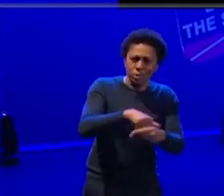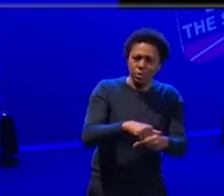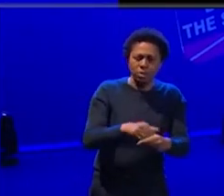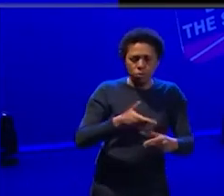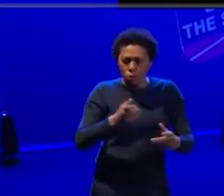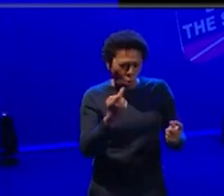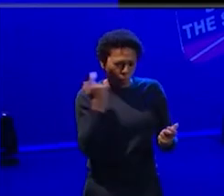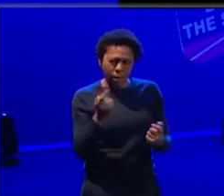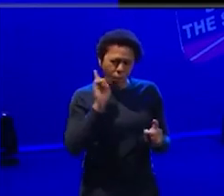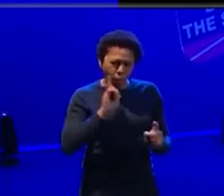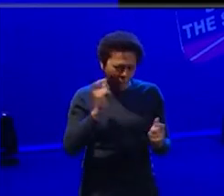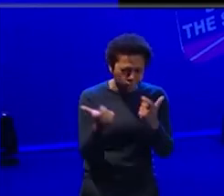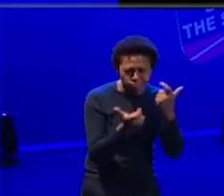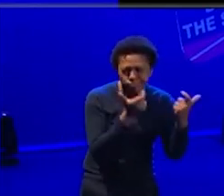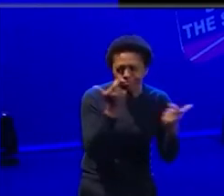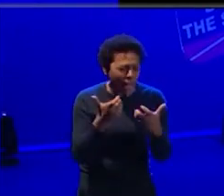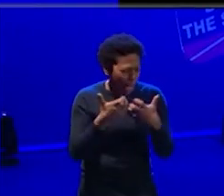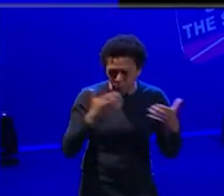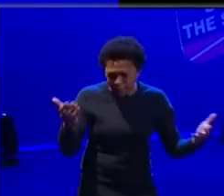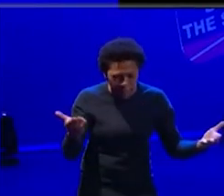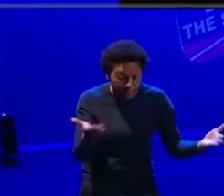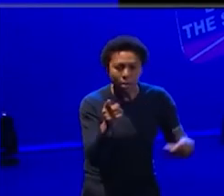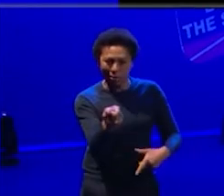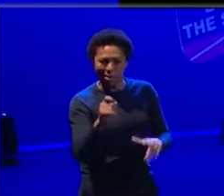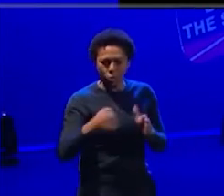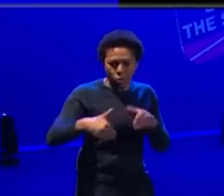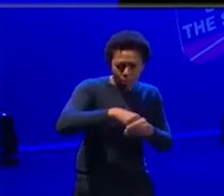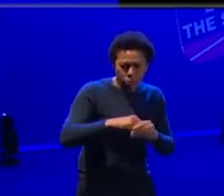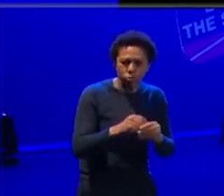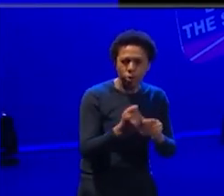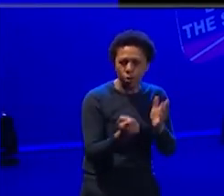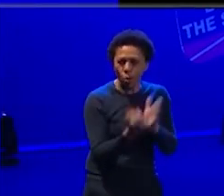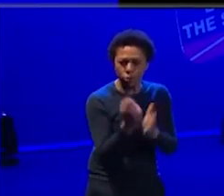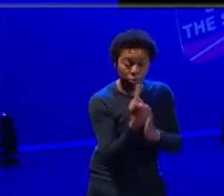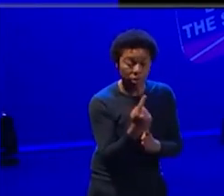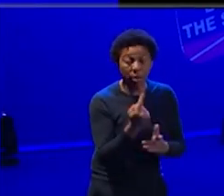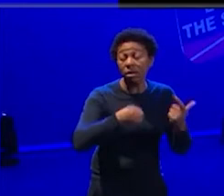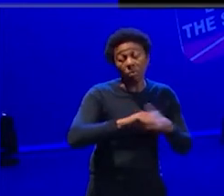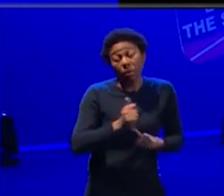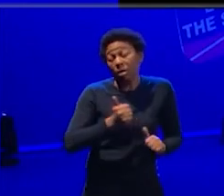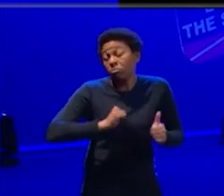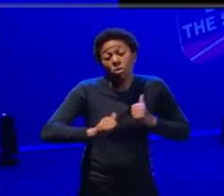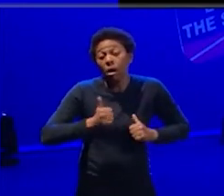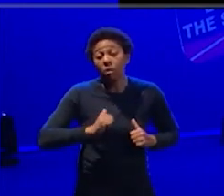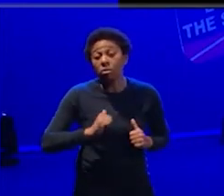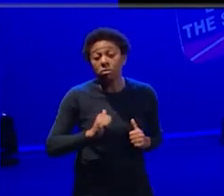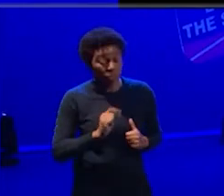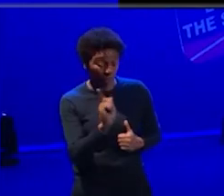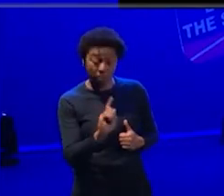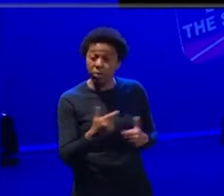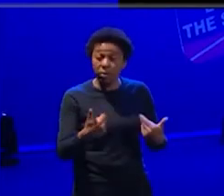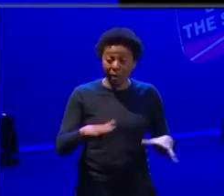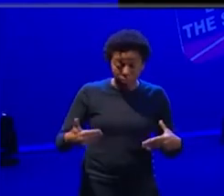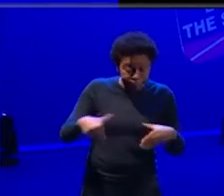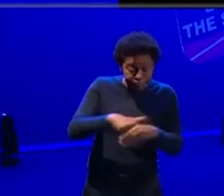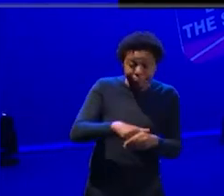opportunities in our professional program for our participants. Um, and we're also super proud of the participants who have been with